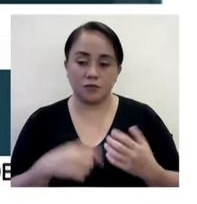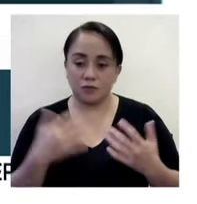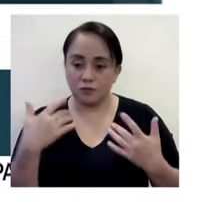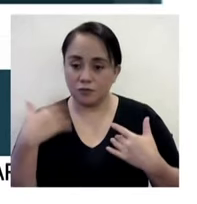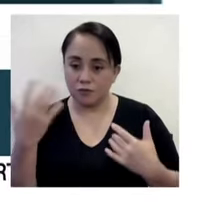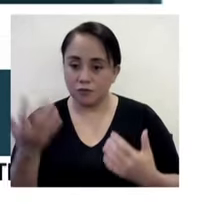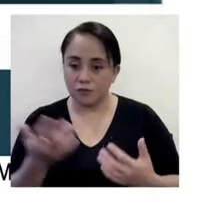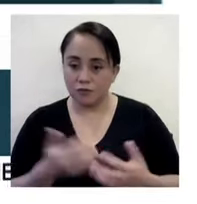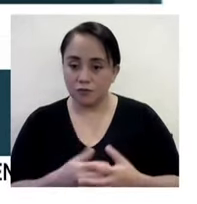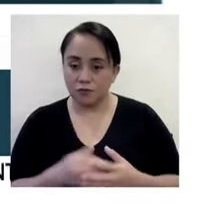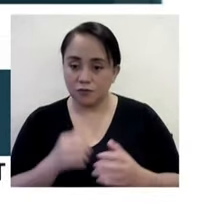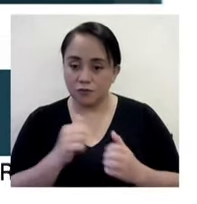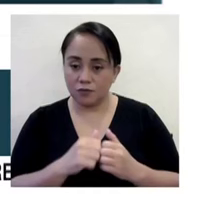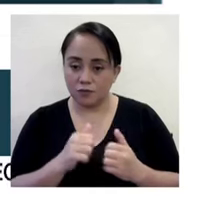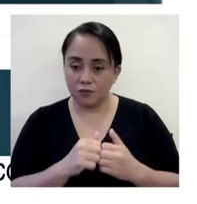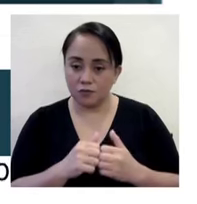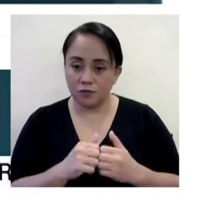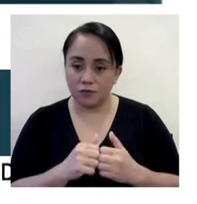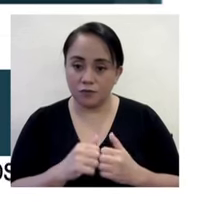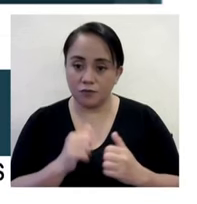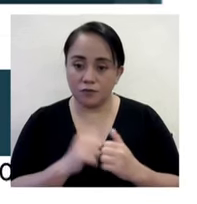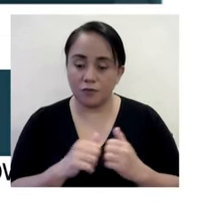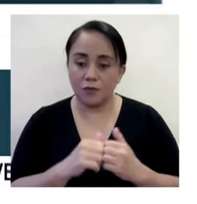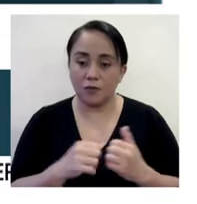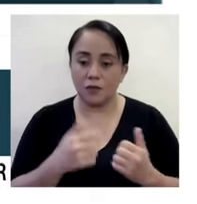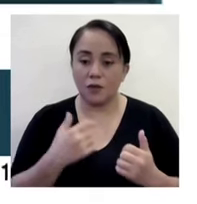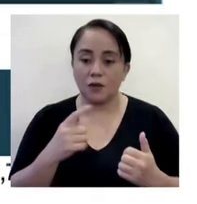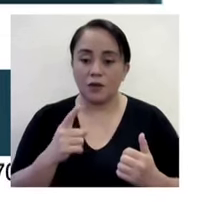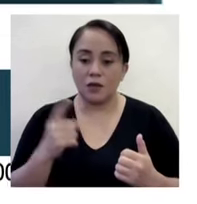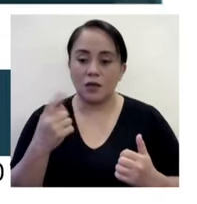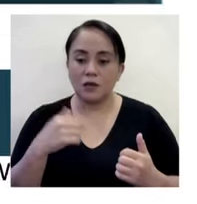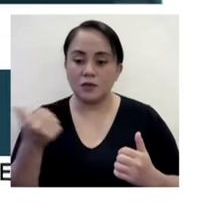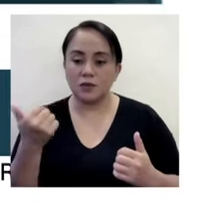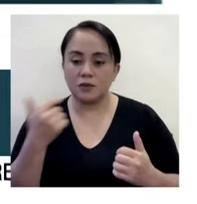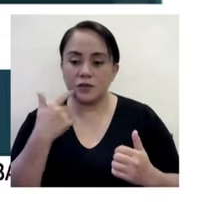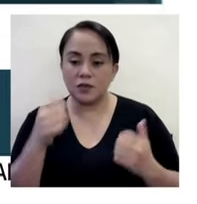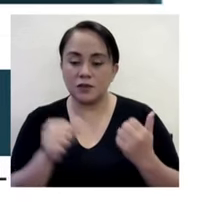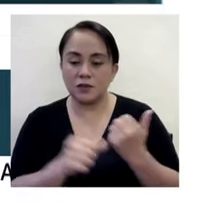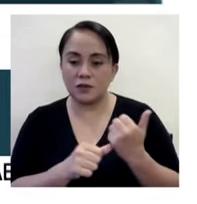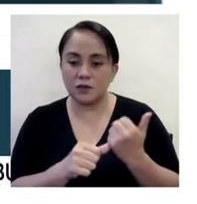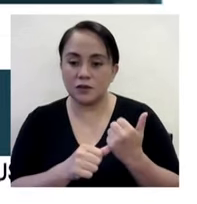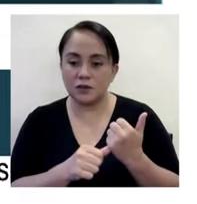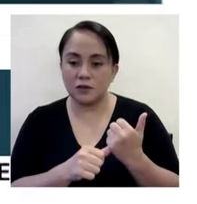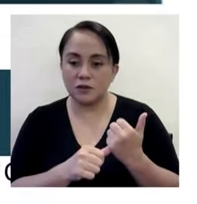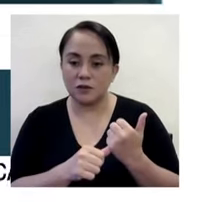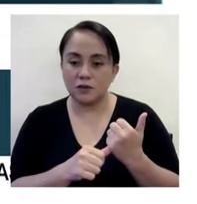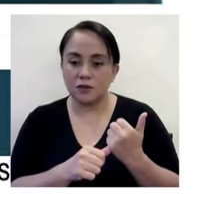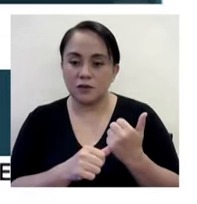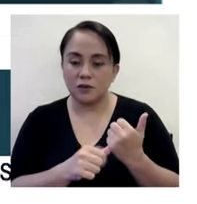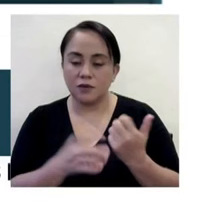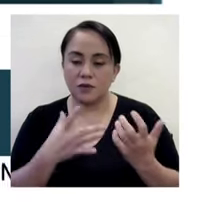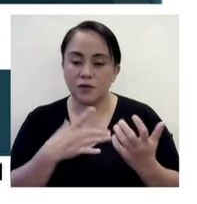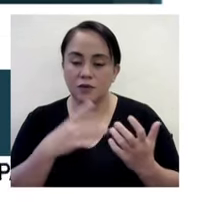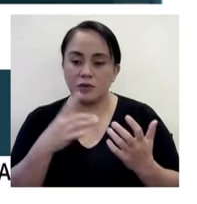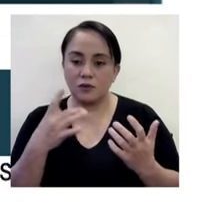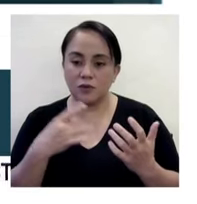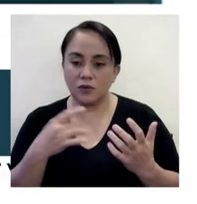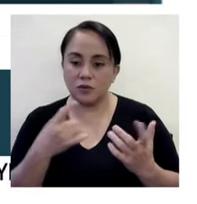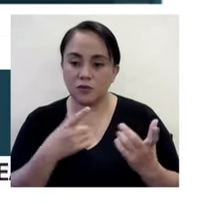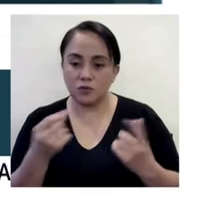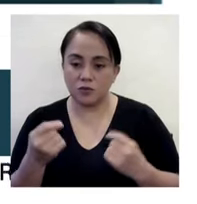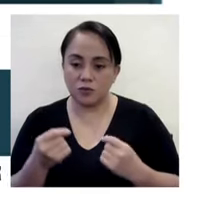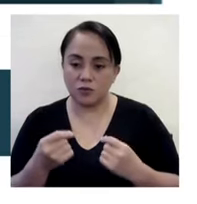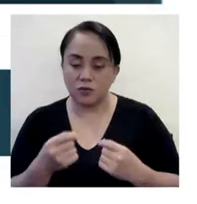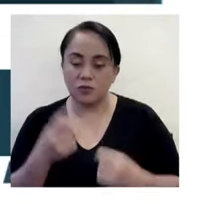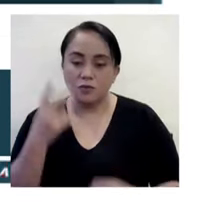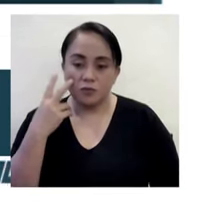which is working on this. And the usual assistance includes, aside from the ayuda, it may come to as much as